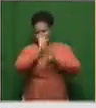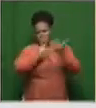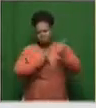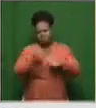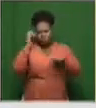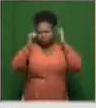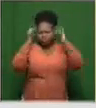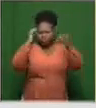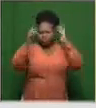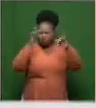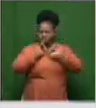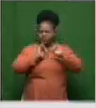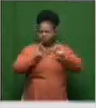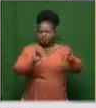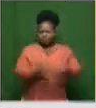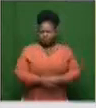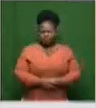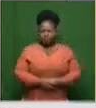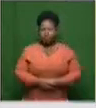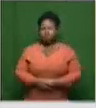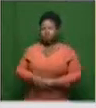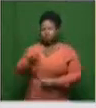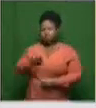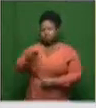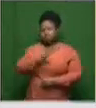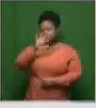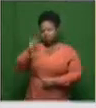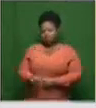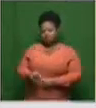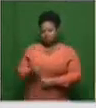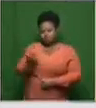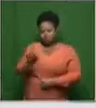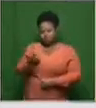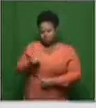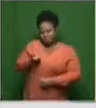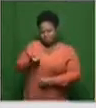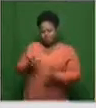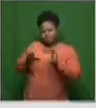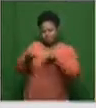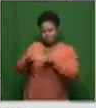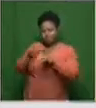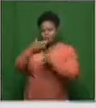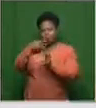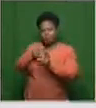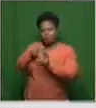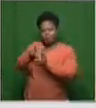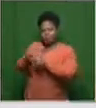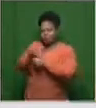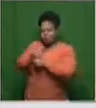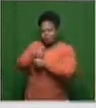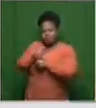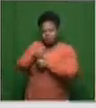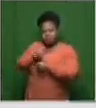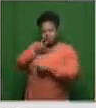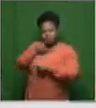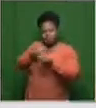Yes, so South Africa has actually been one of the very few African countries that has participated in a number of trials. We participated in